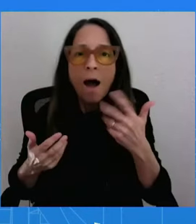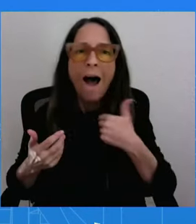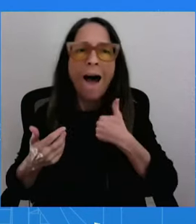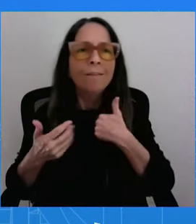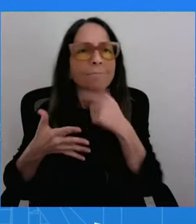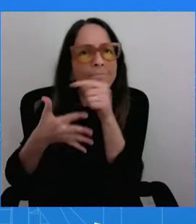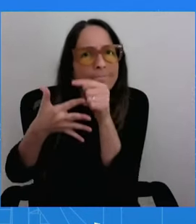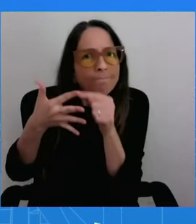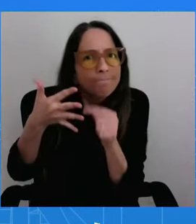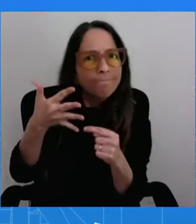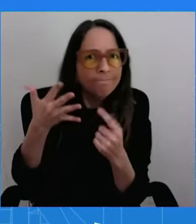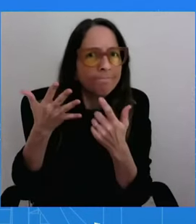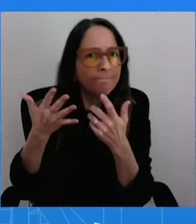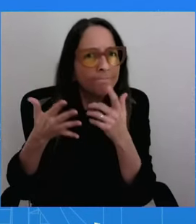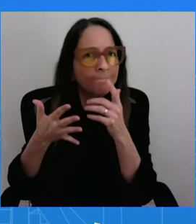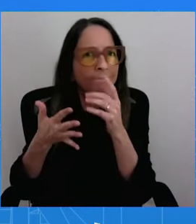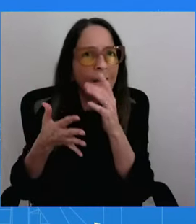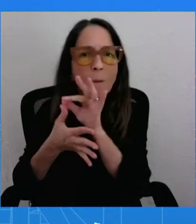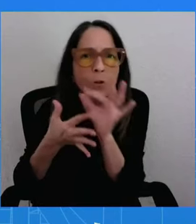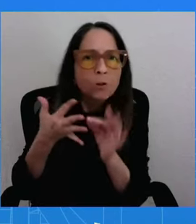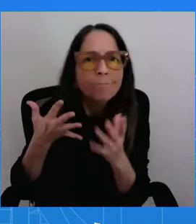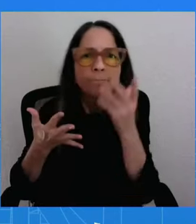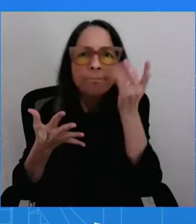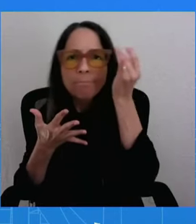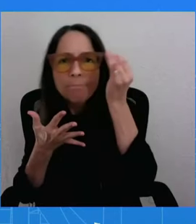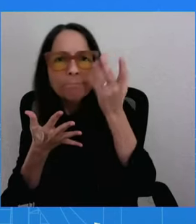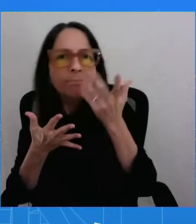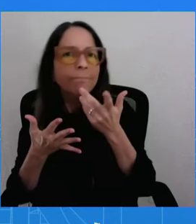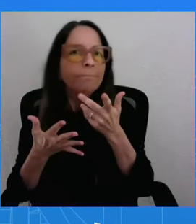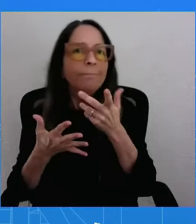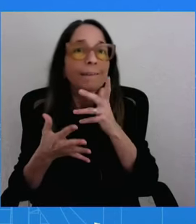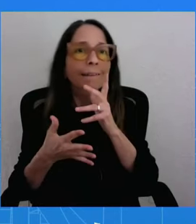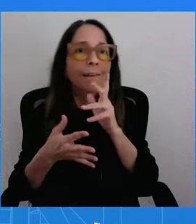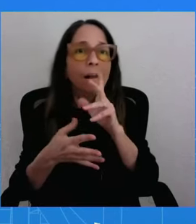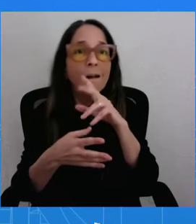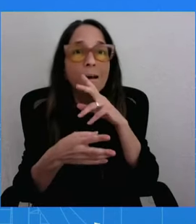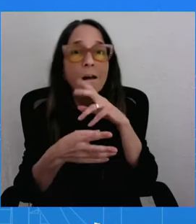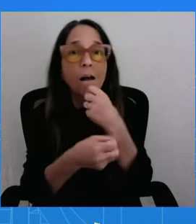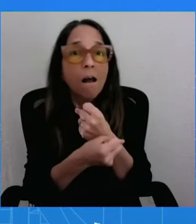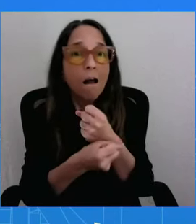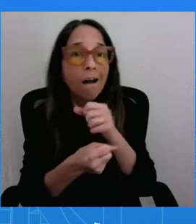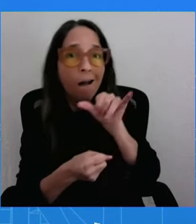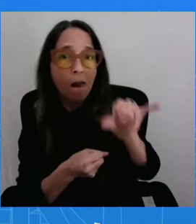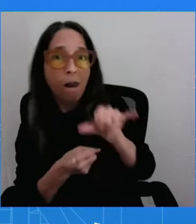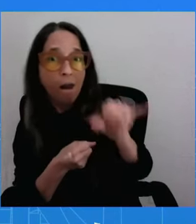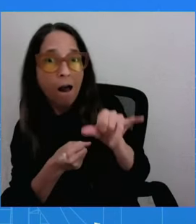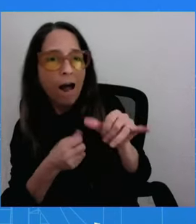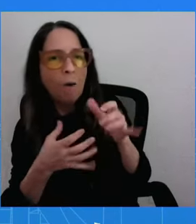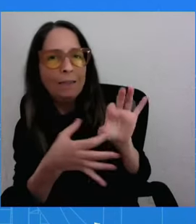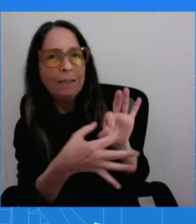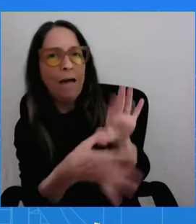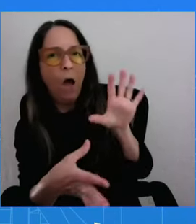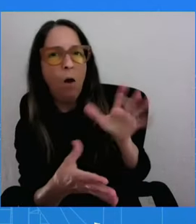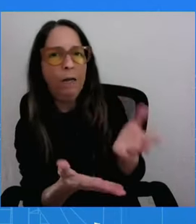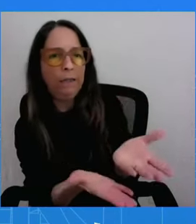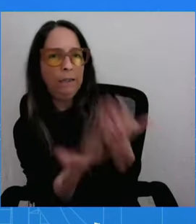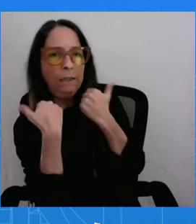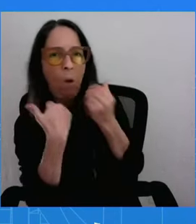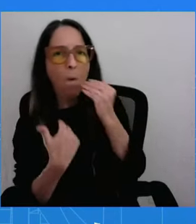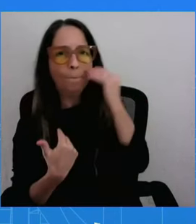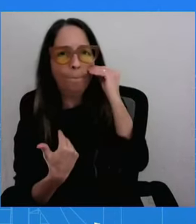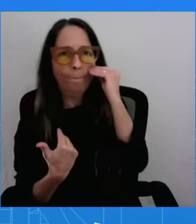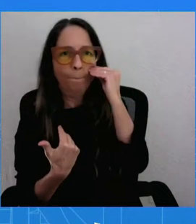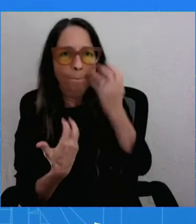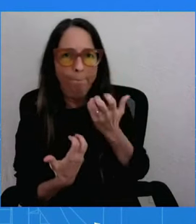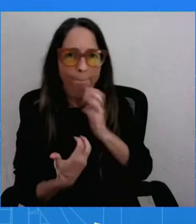release of people that are held hostage or detained. And you've seen that we have not been loathed to get creative in trying to figure out ways to